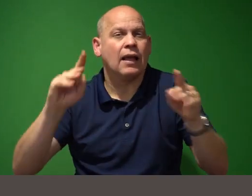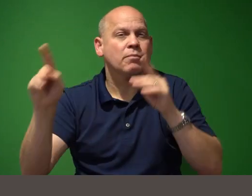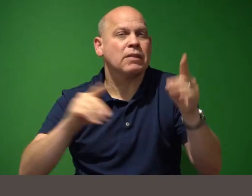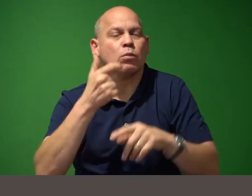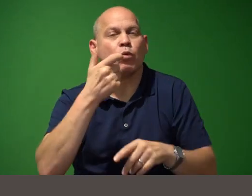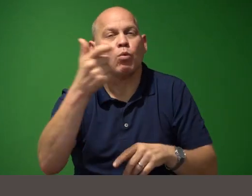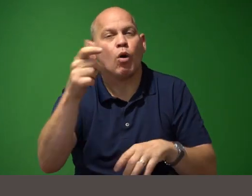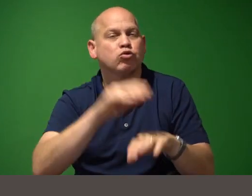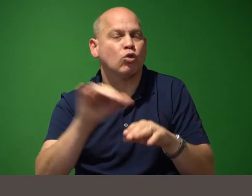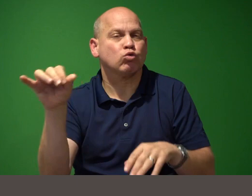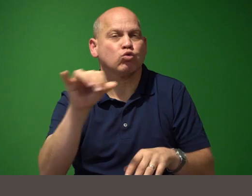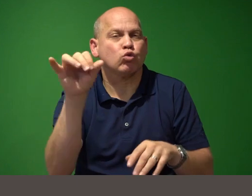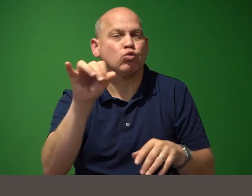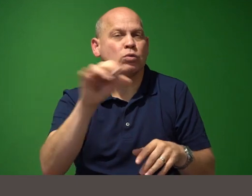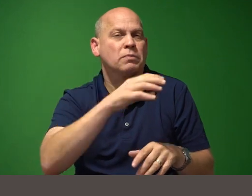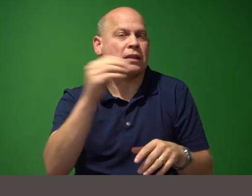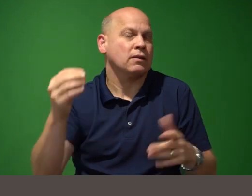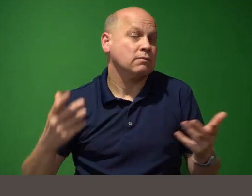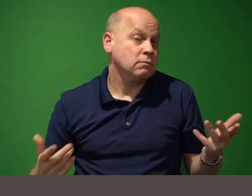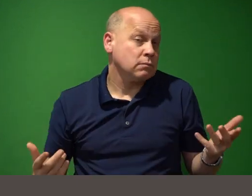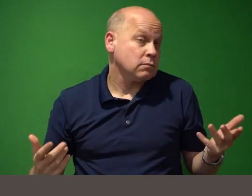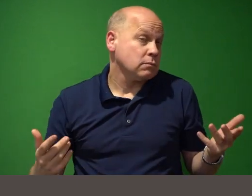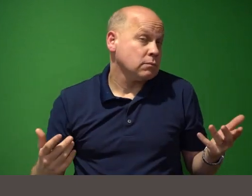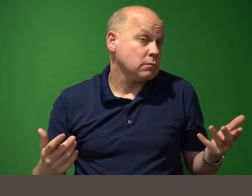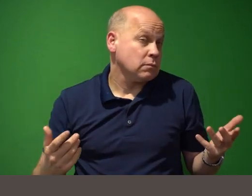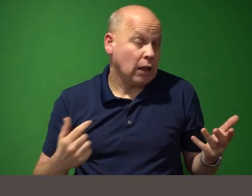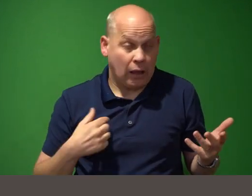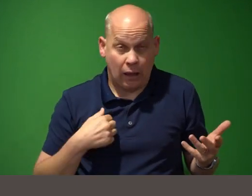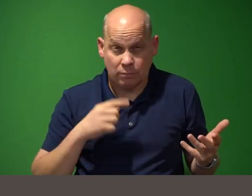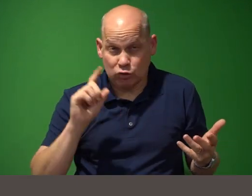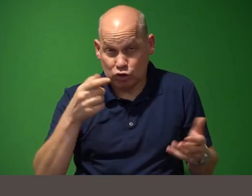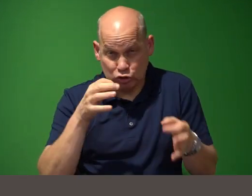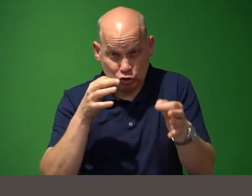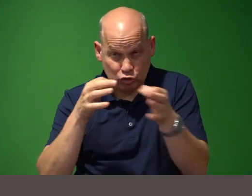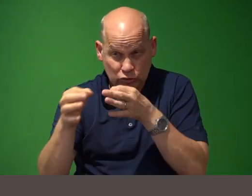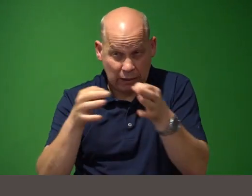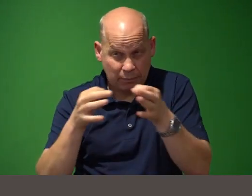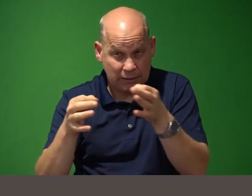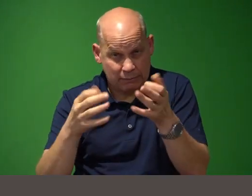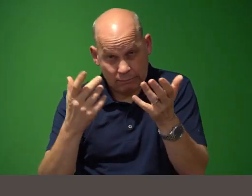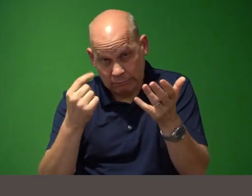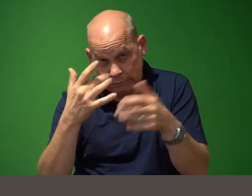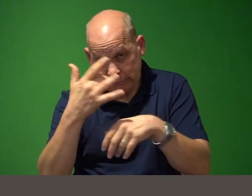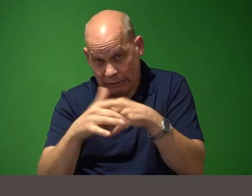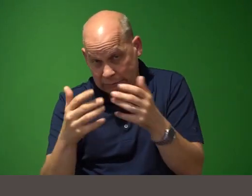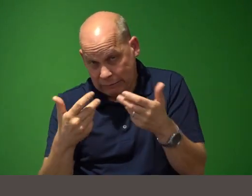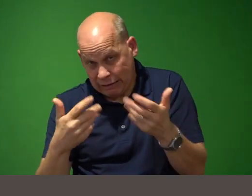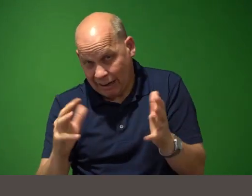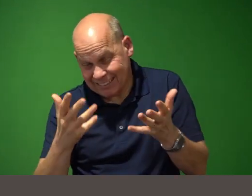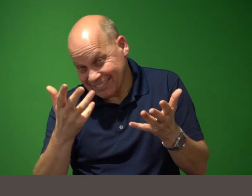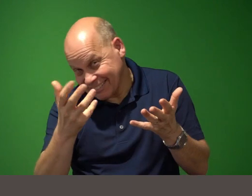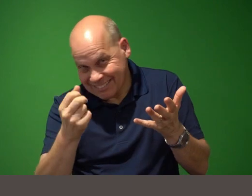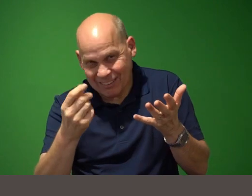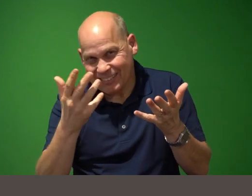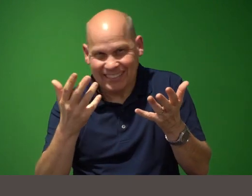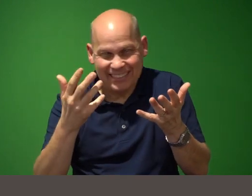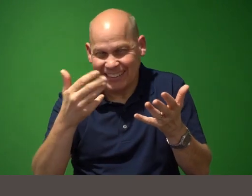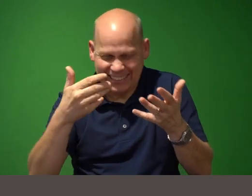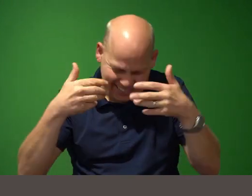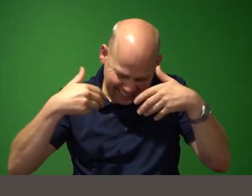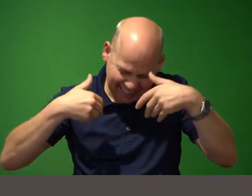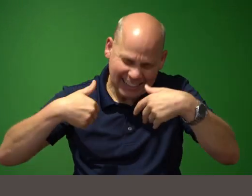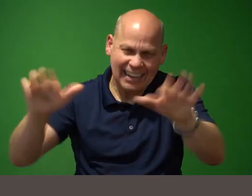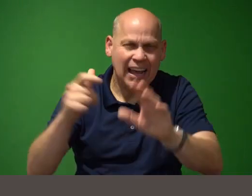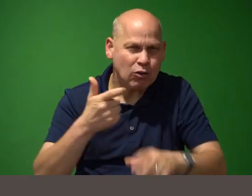um i'm basically just describing what's available already so get out there watch these videos they're